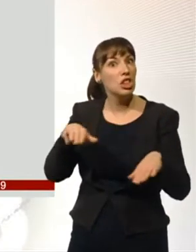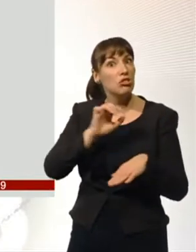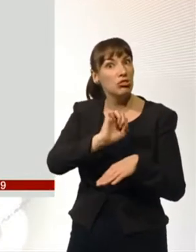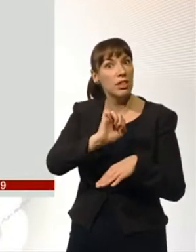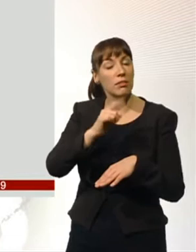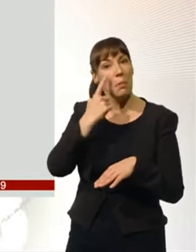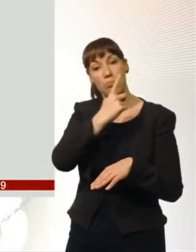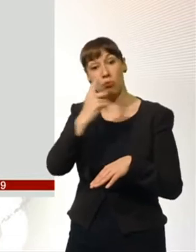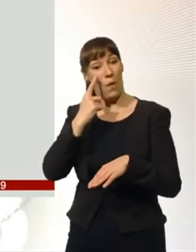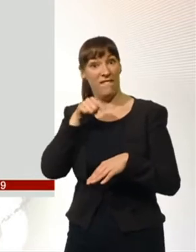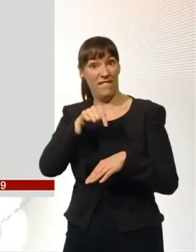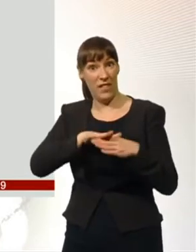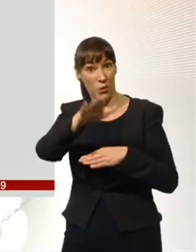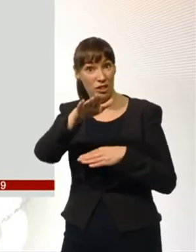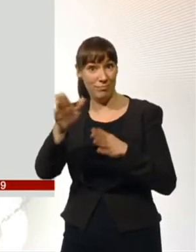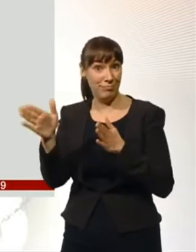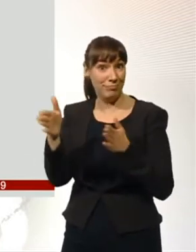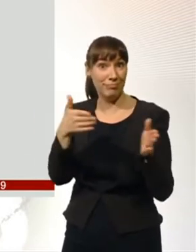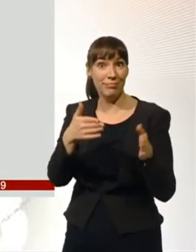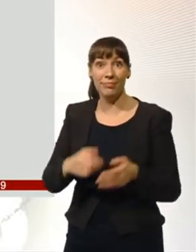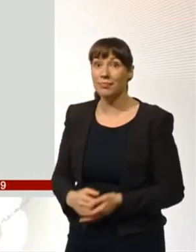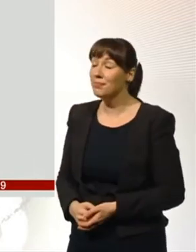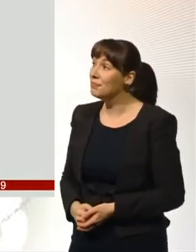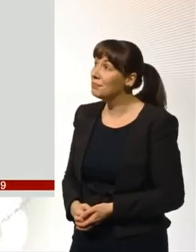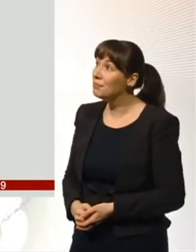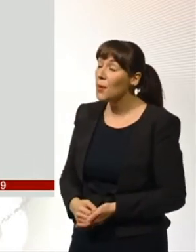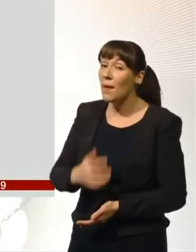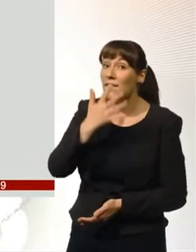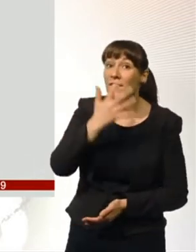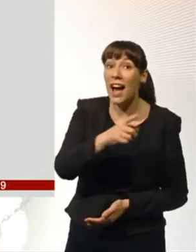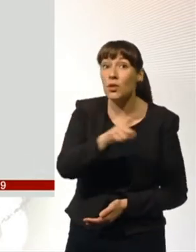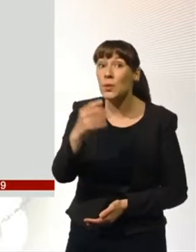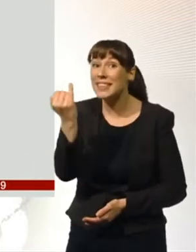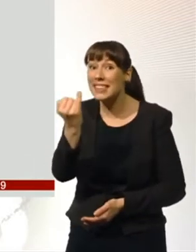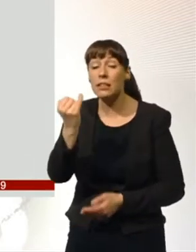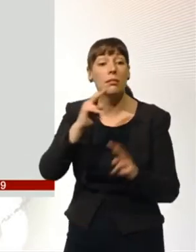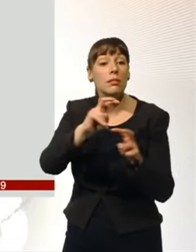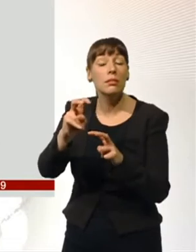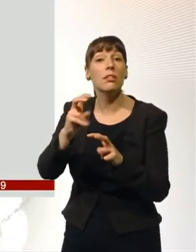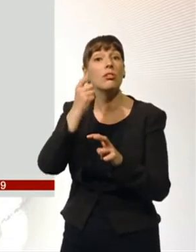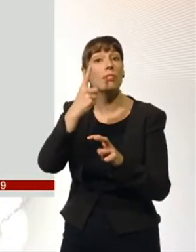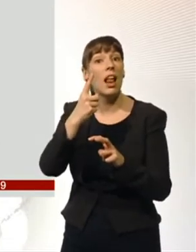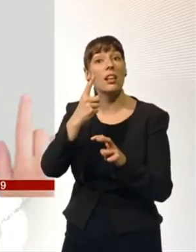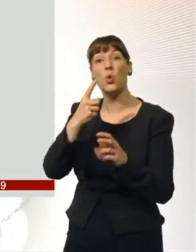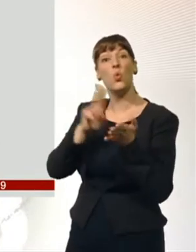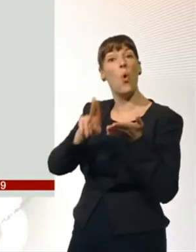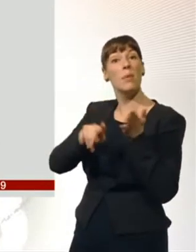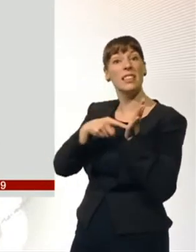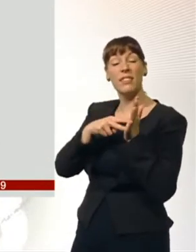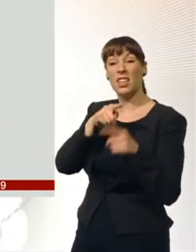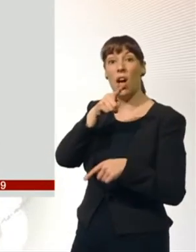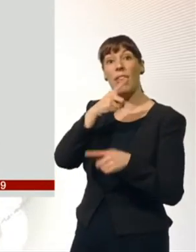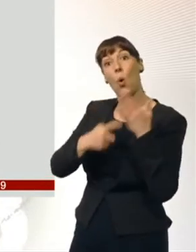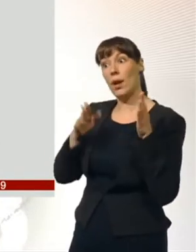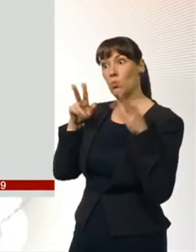The ChildWise survey of five to sixteen-year-olds shows they're watching an average of 2.1 hours of traditional TV a day, but that's been